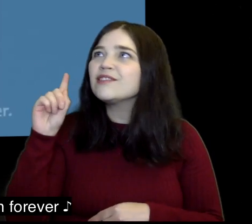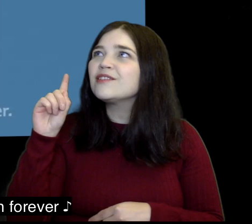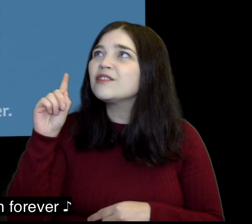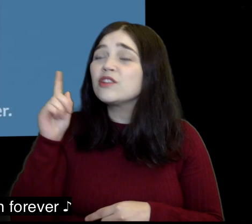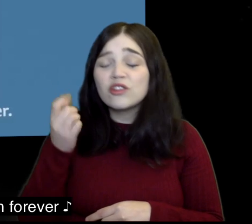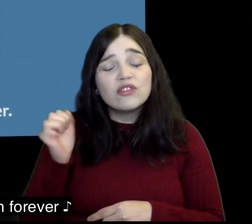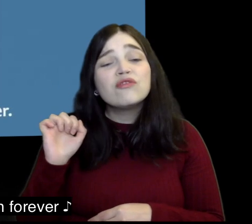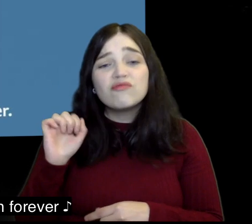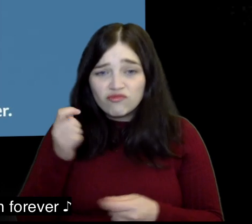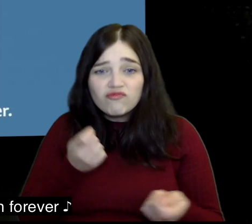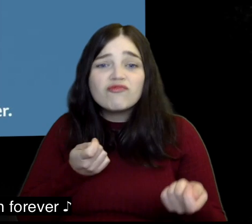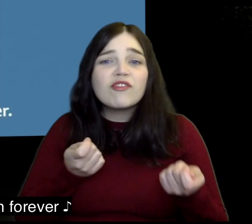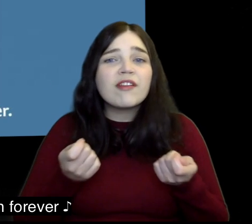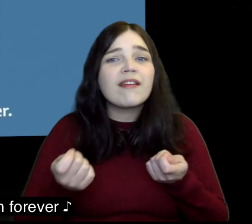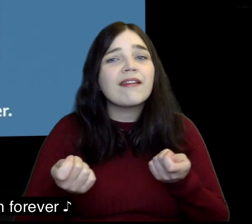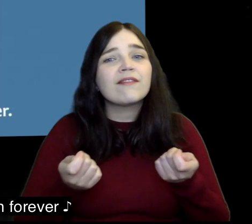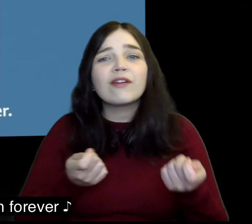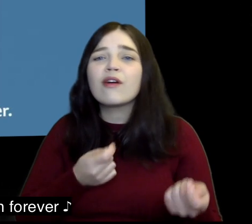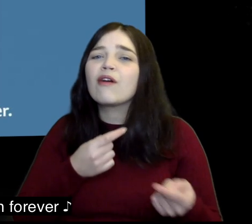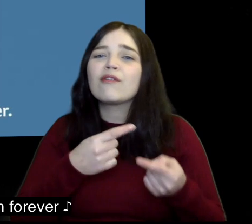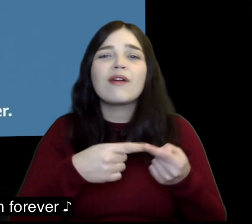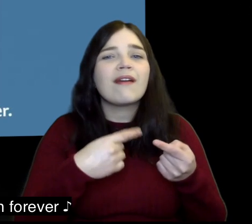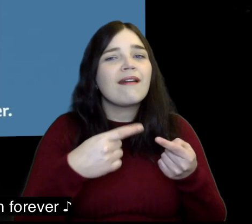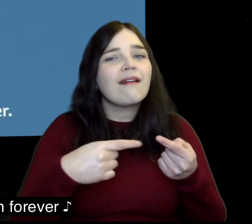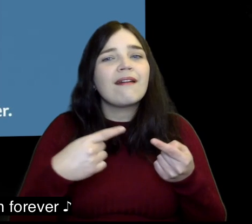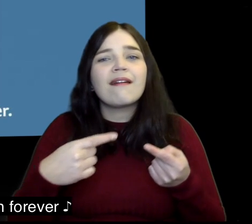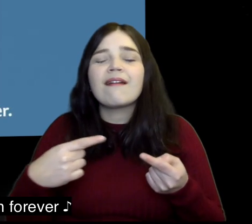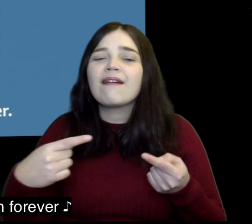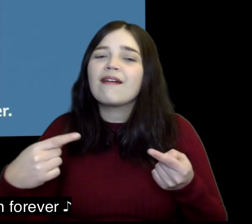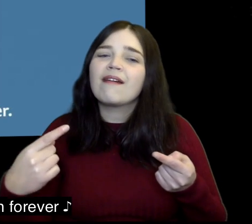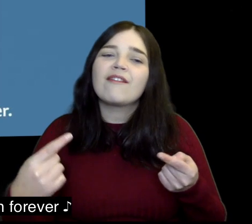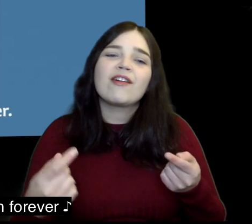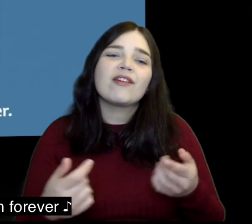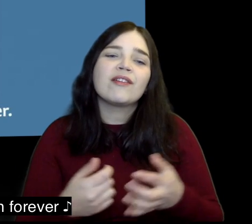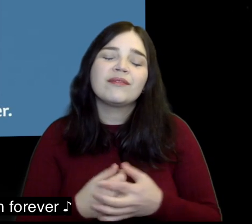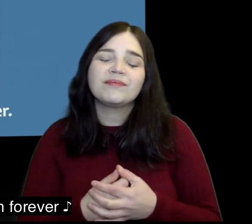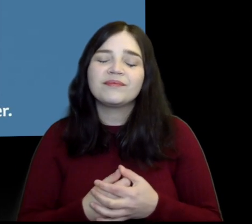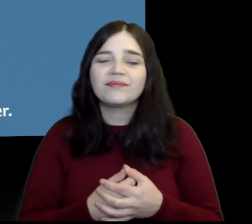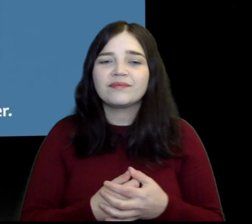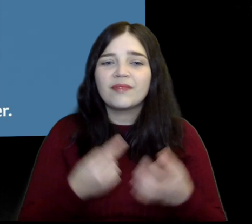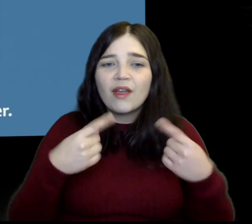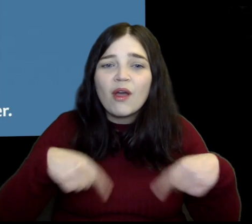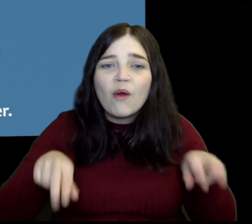I've got you in forever